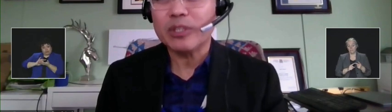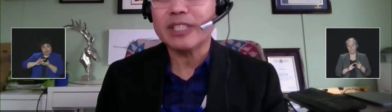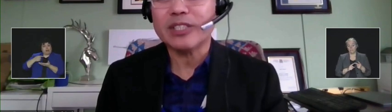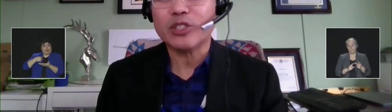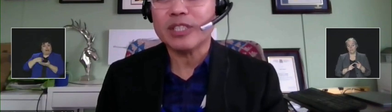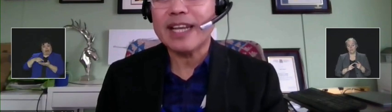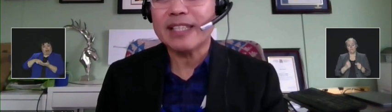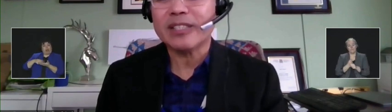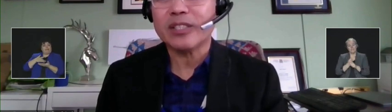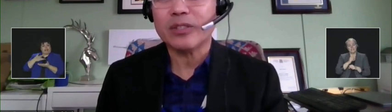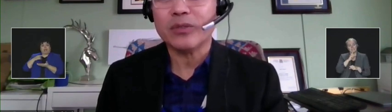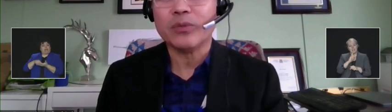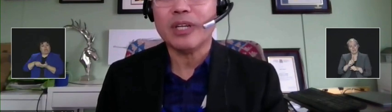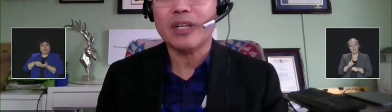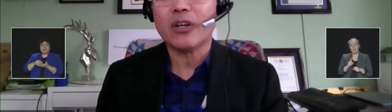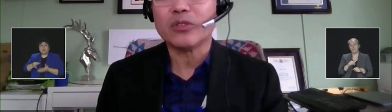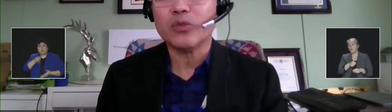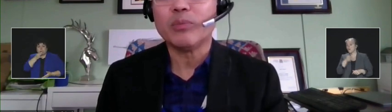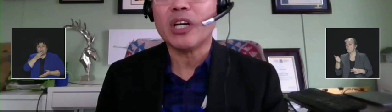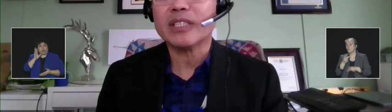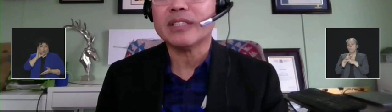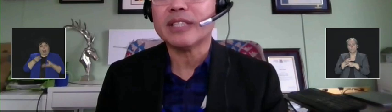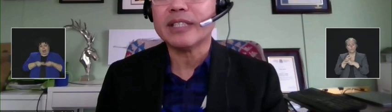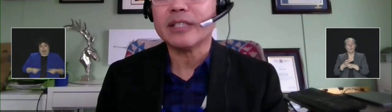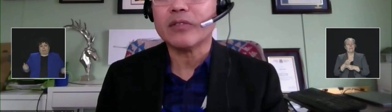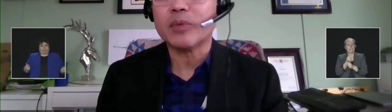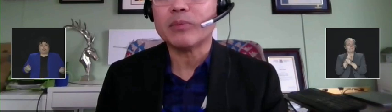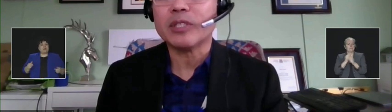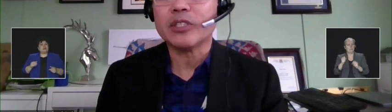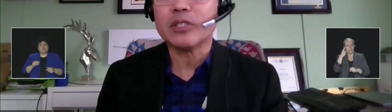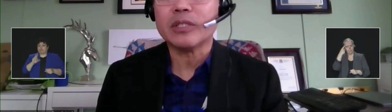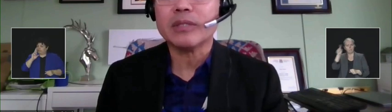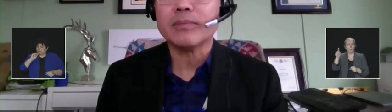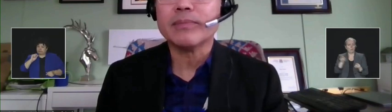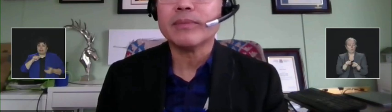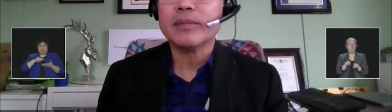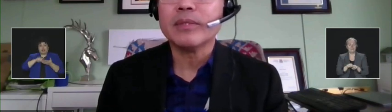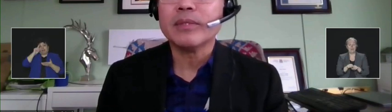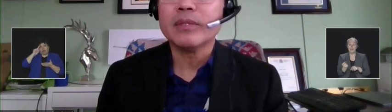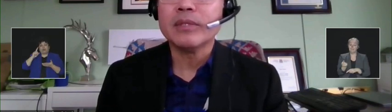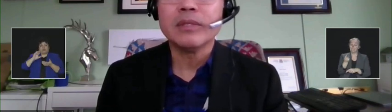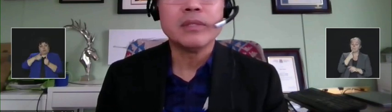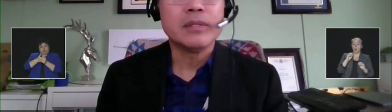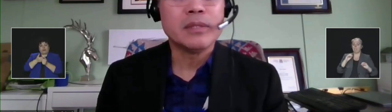a magic bullet. just adds to our toolbox and taking care of populations.